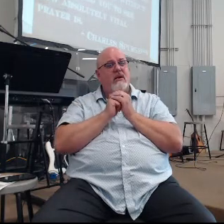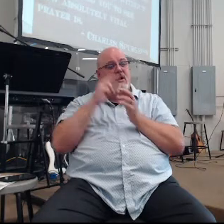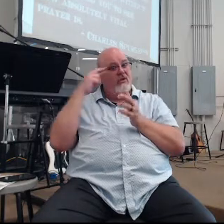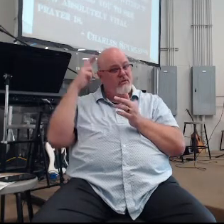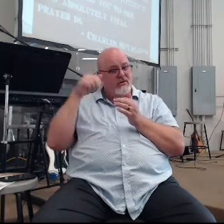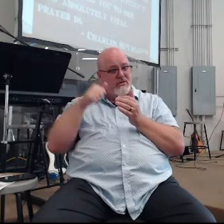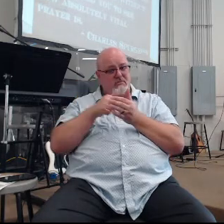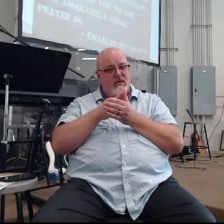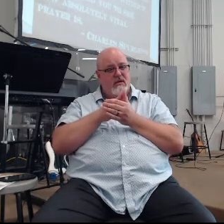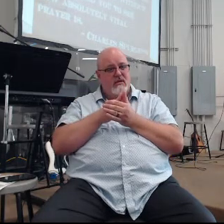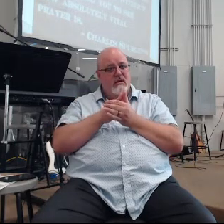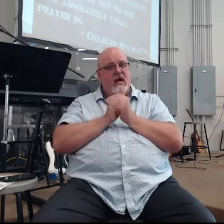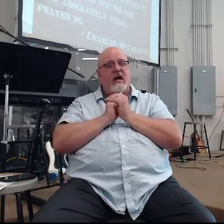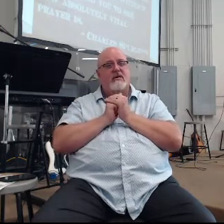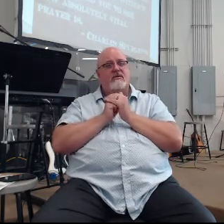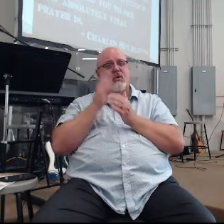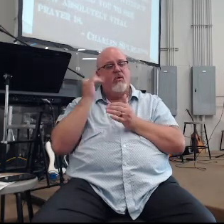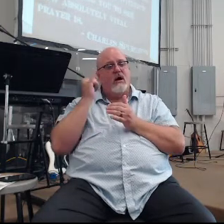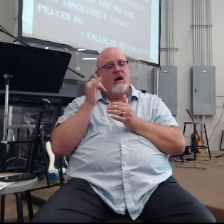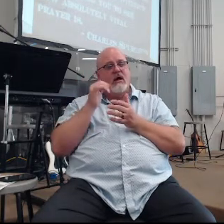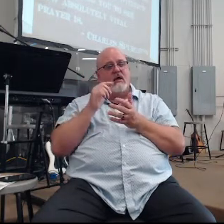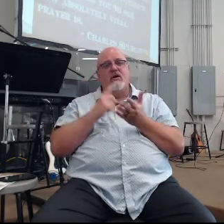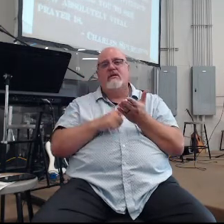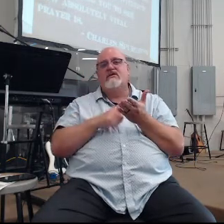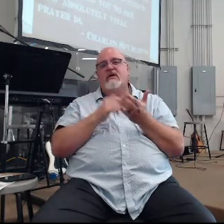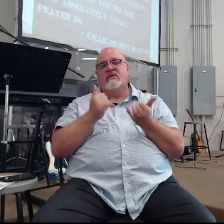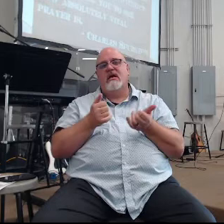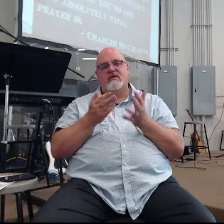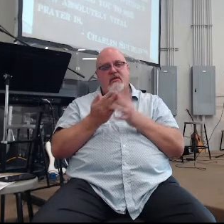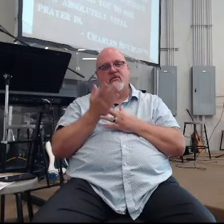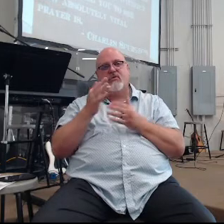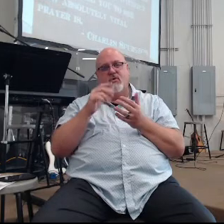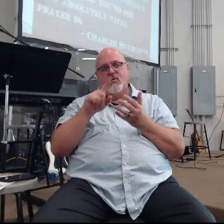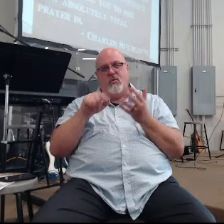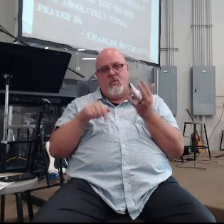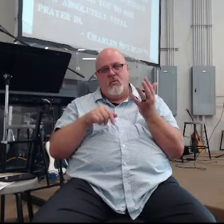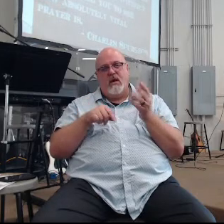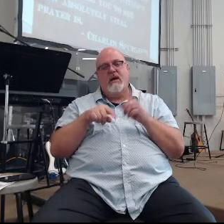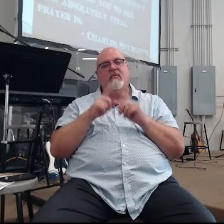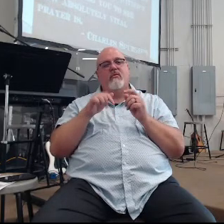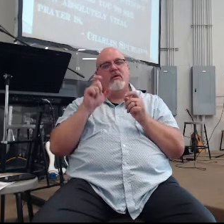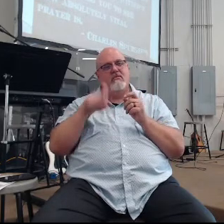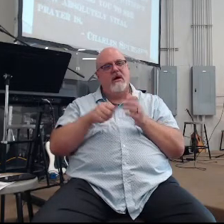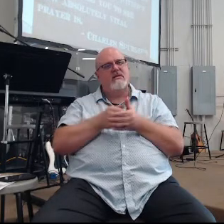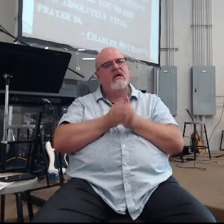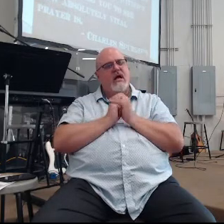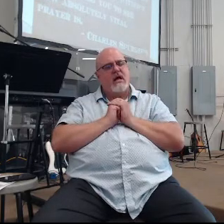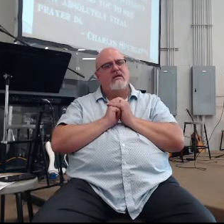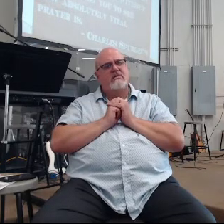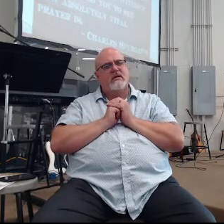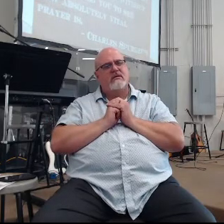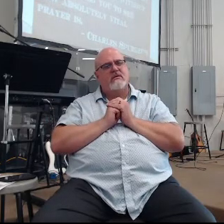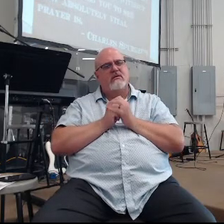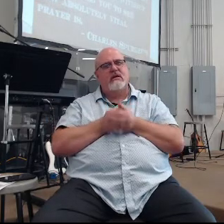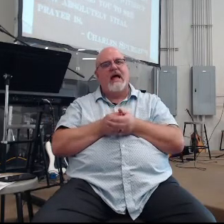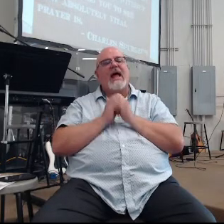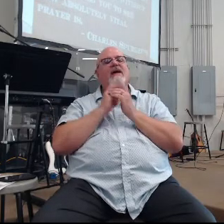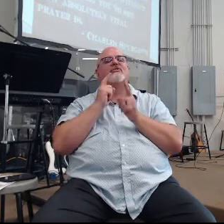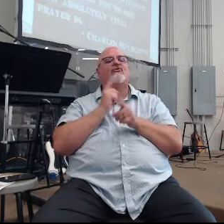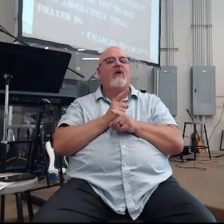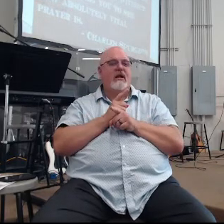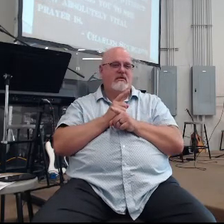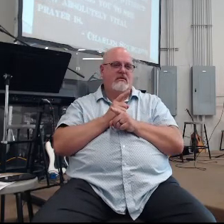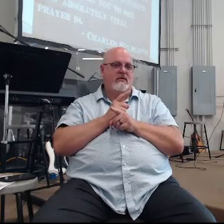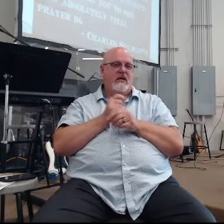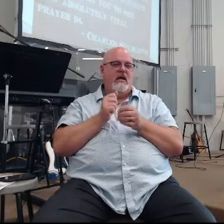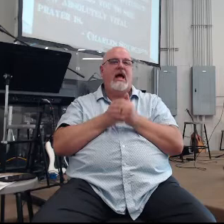you need to ask and we'll talk about those as we go today and throughout this series but we gotta ask rightly we